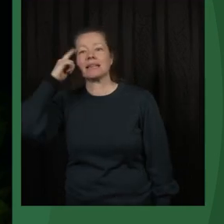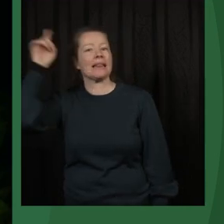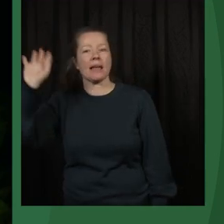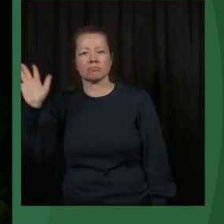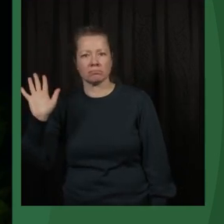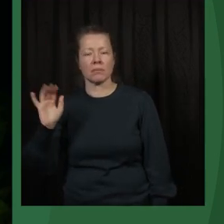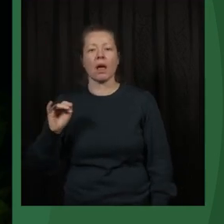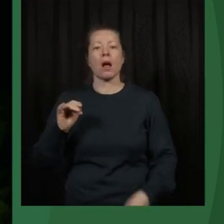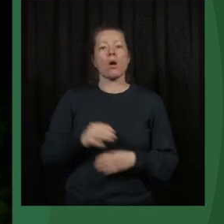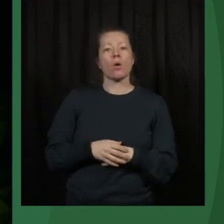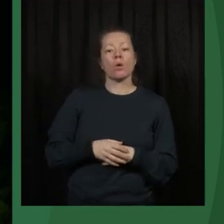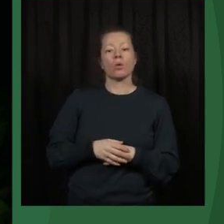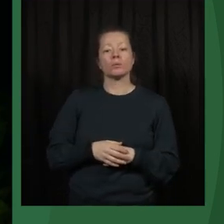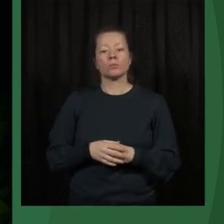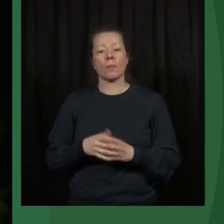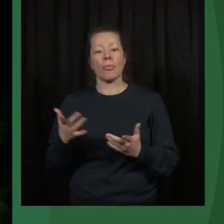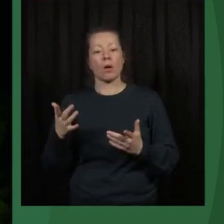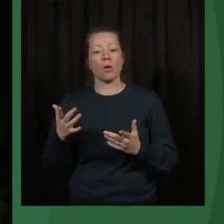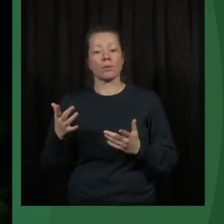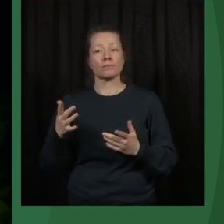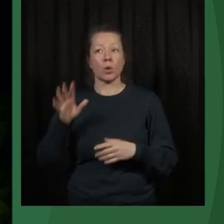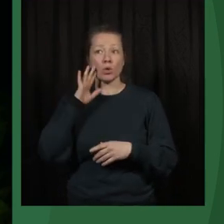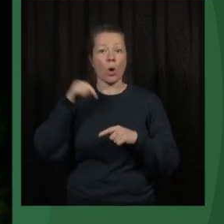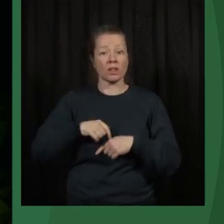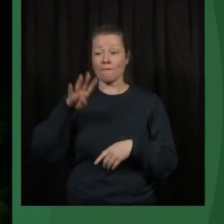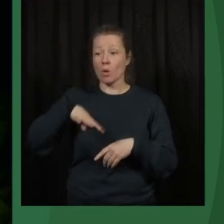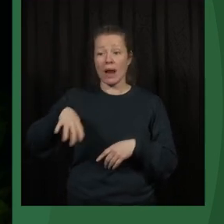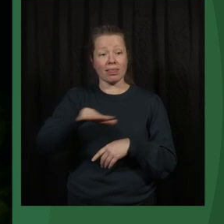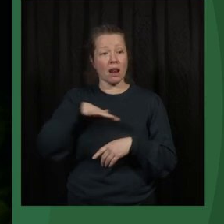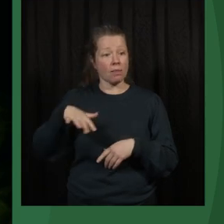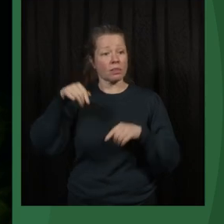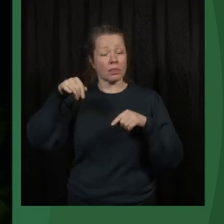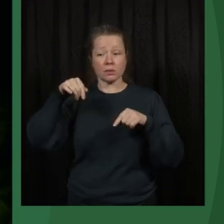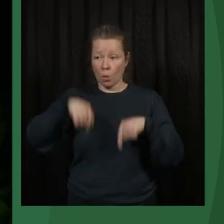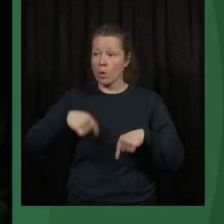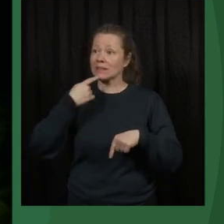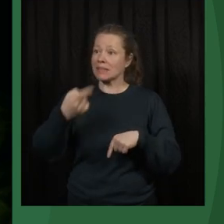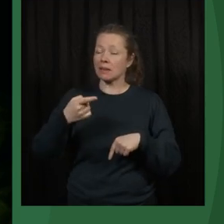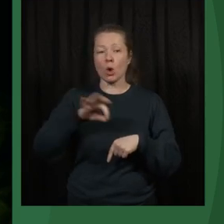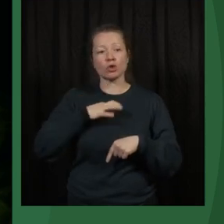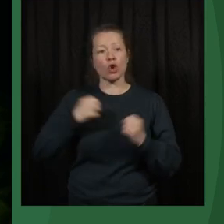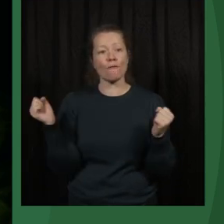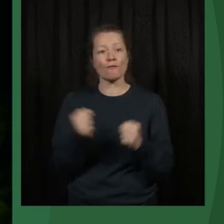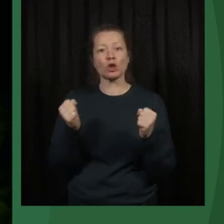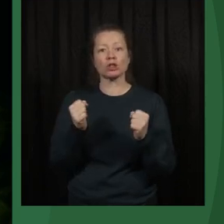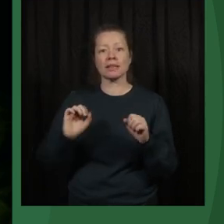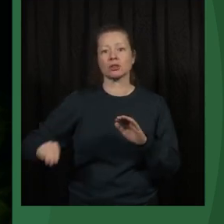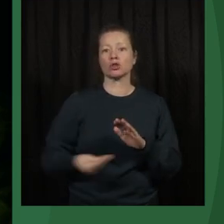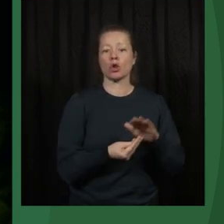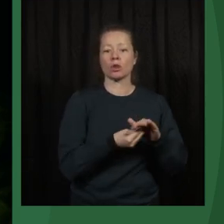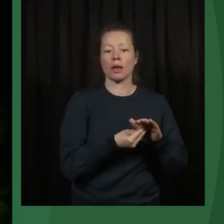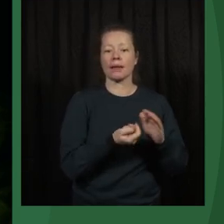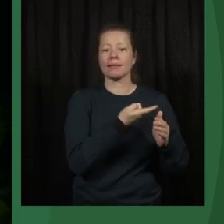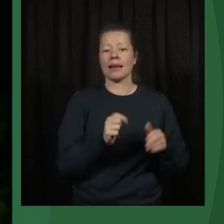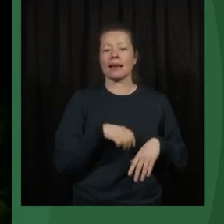listen, these days that 14 countries have said that they want to freeze the assistance to UNRWA